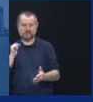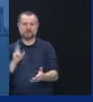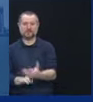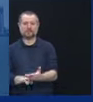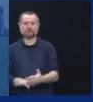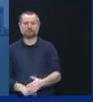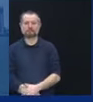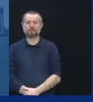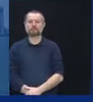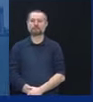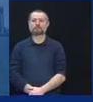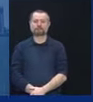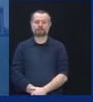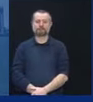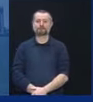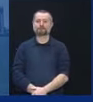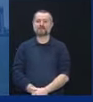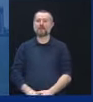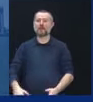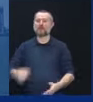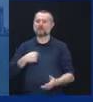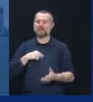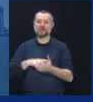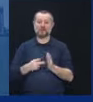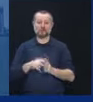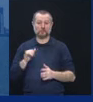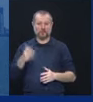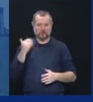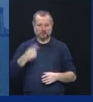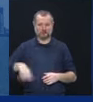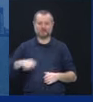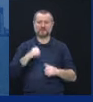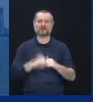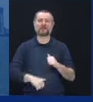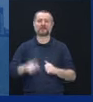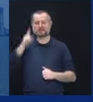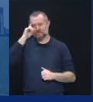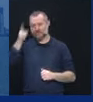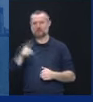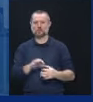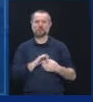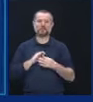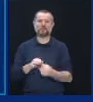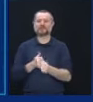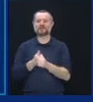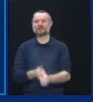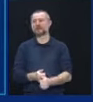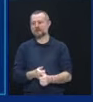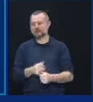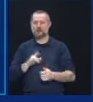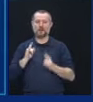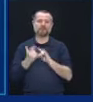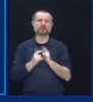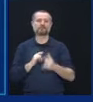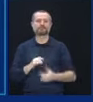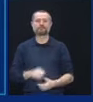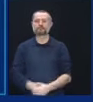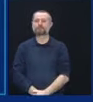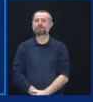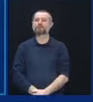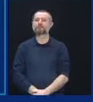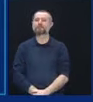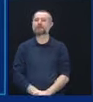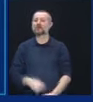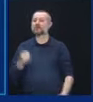as New York tough, smart, united, disciplined, loving. I want to say to Dr. Zucker